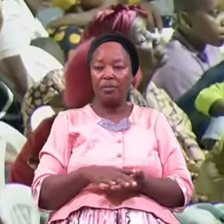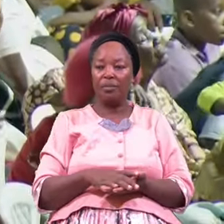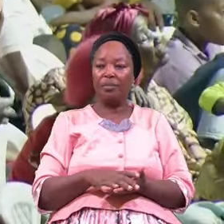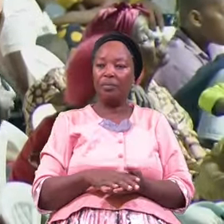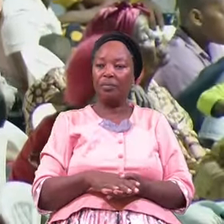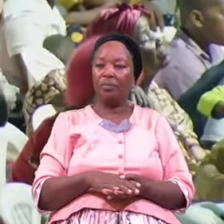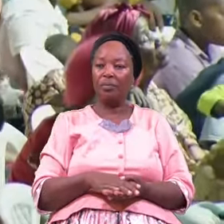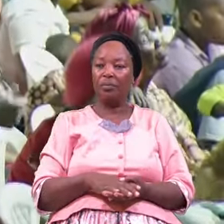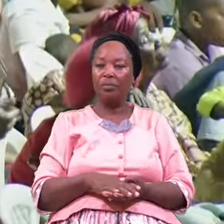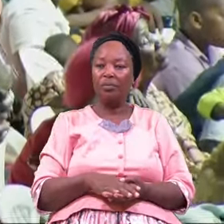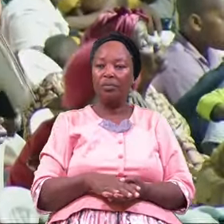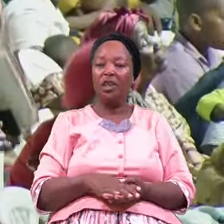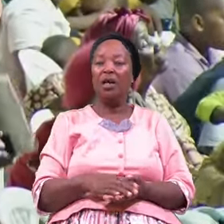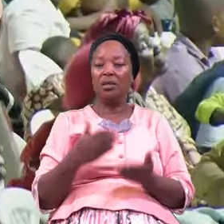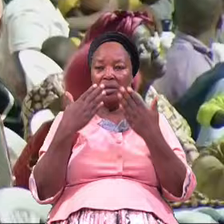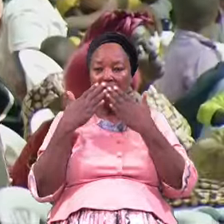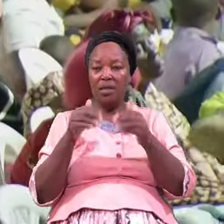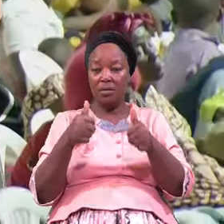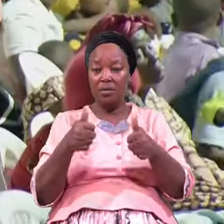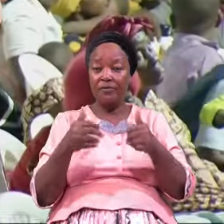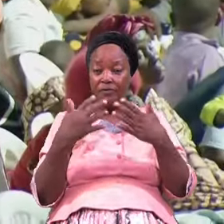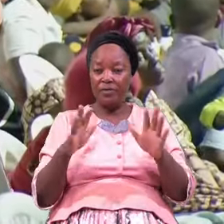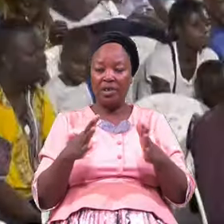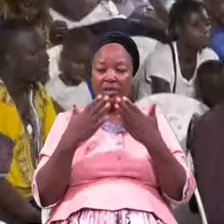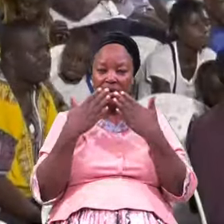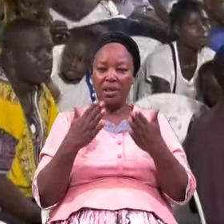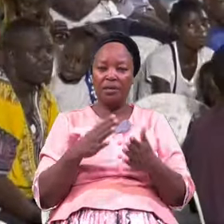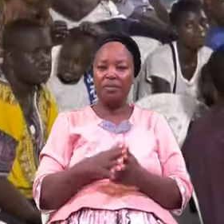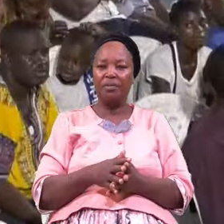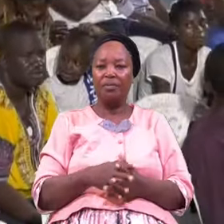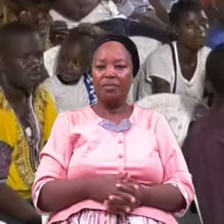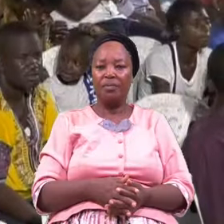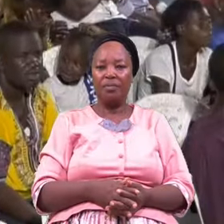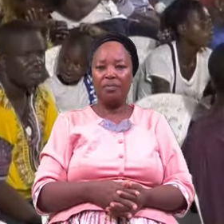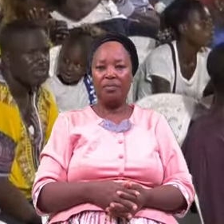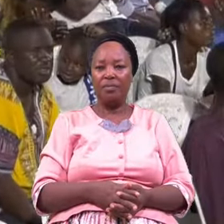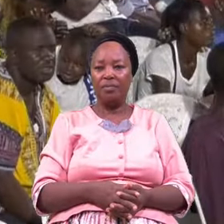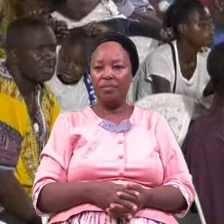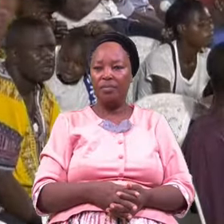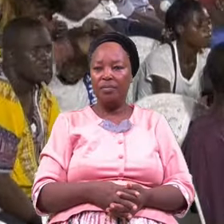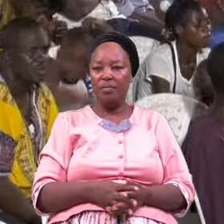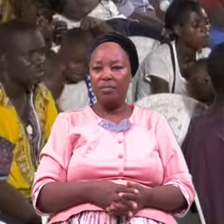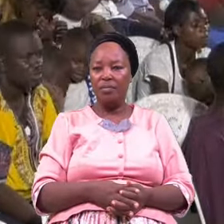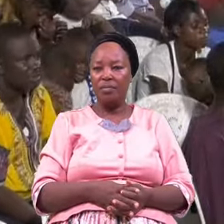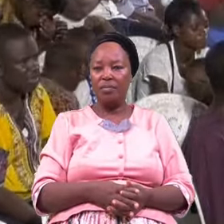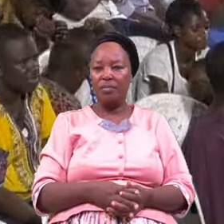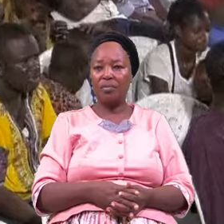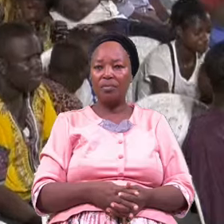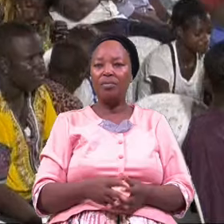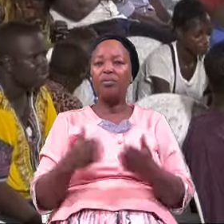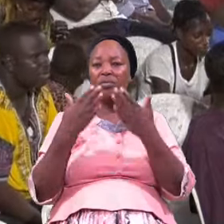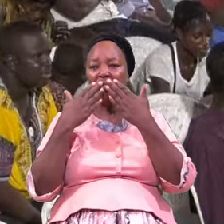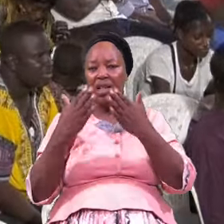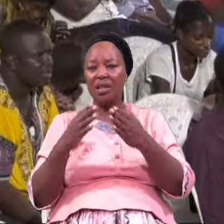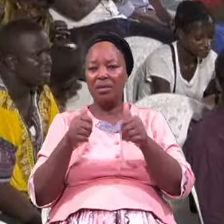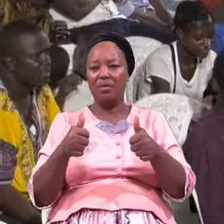Flag Here In The Middle Okay It Is Done There Yes This Roll Here Okay On My